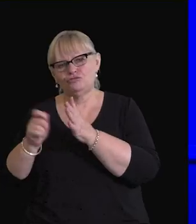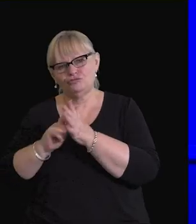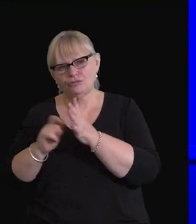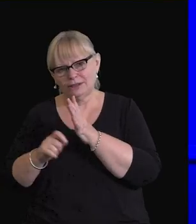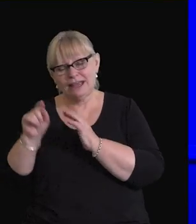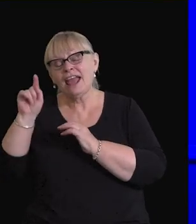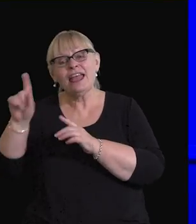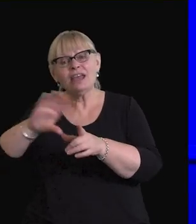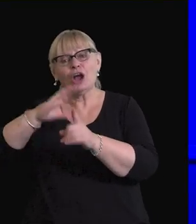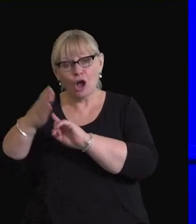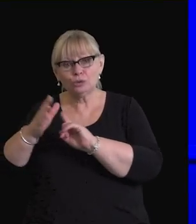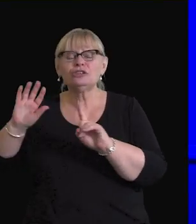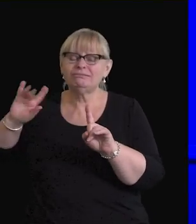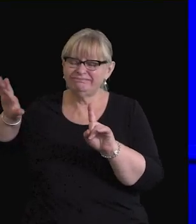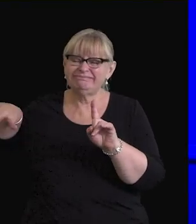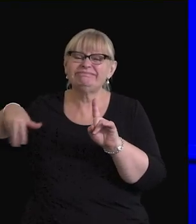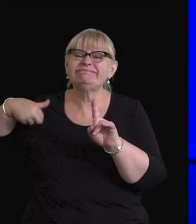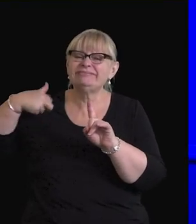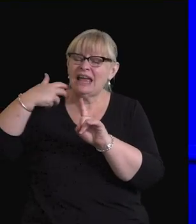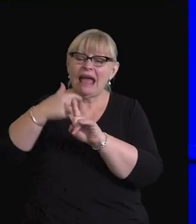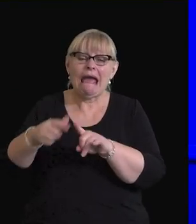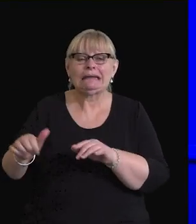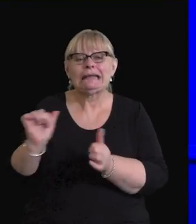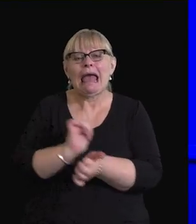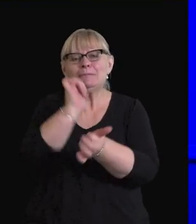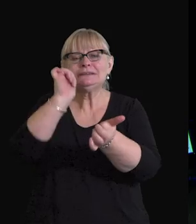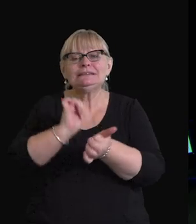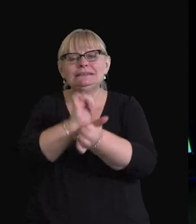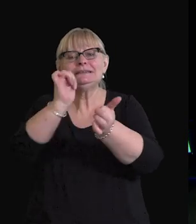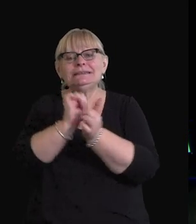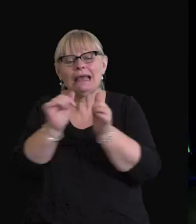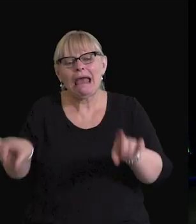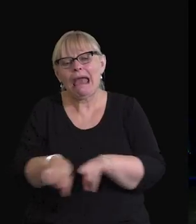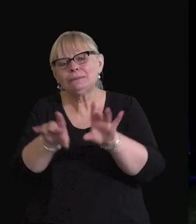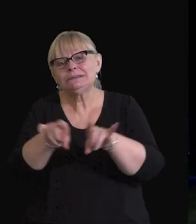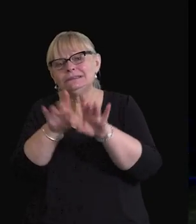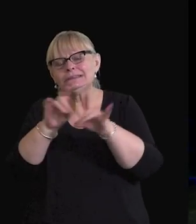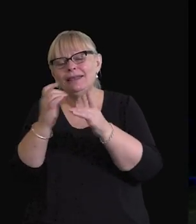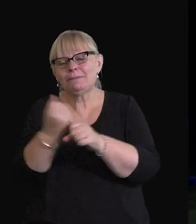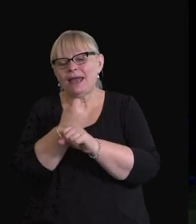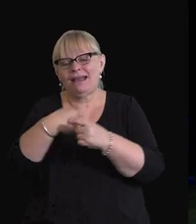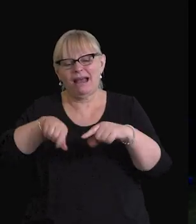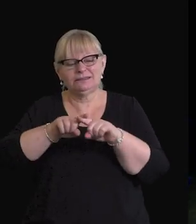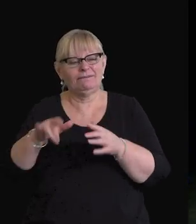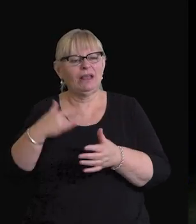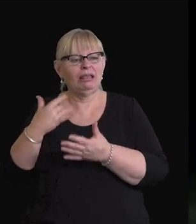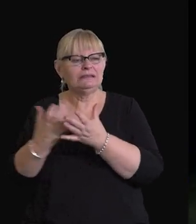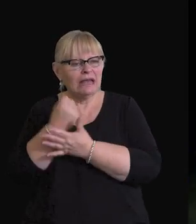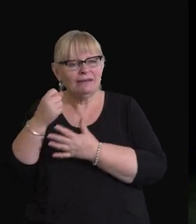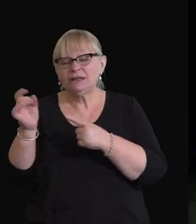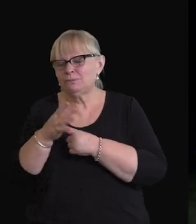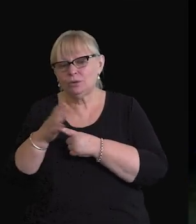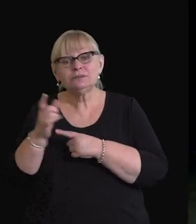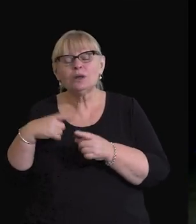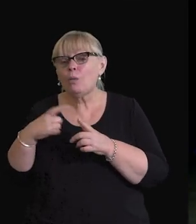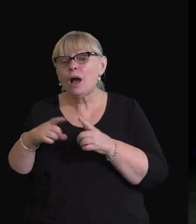And that culture, over the years, it's built up habits that make us feel safe and important. So why